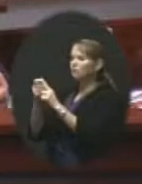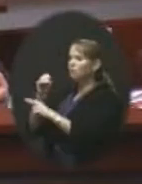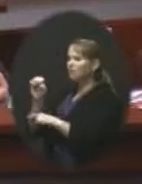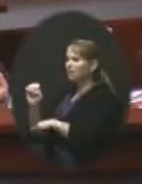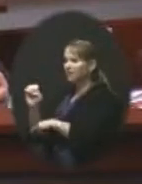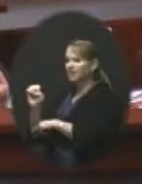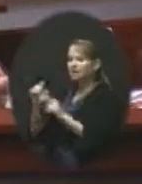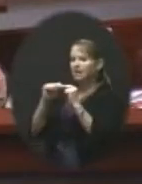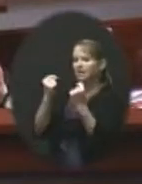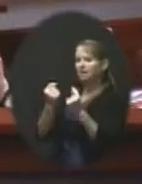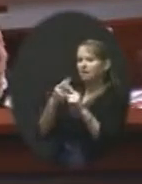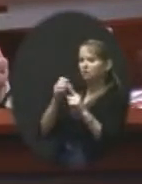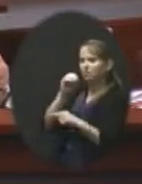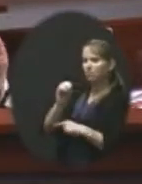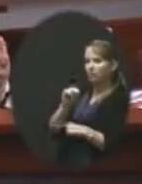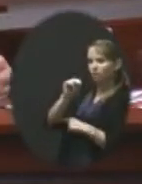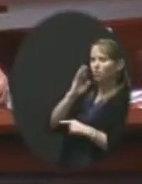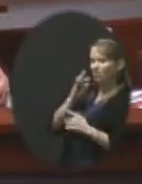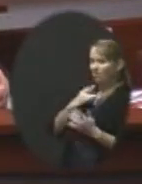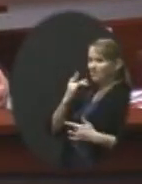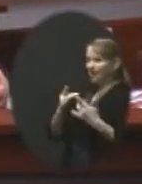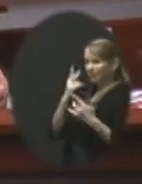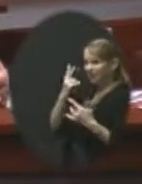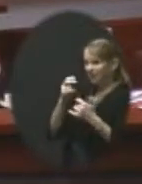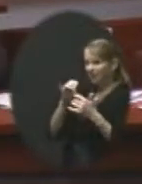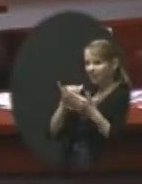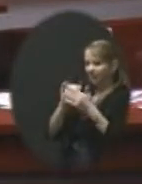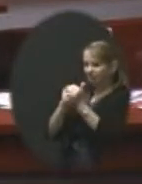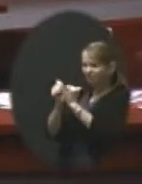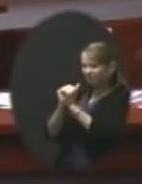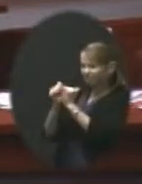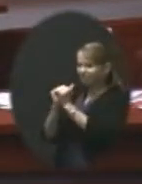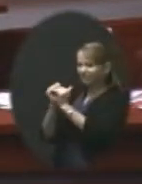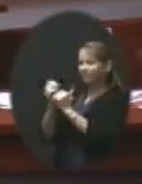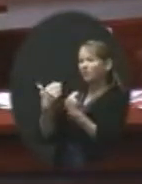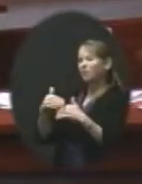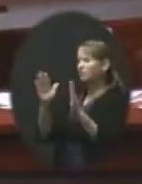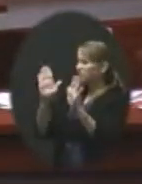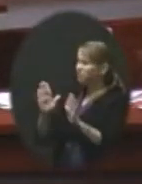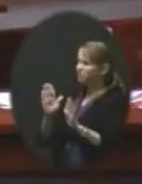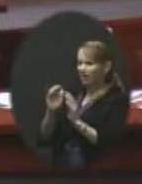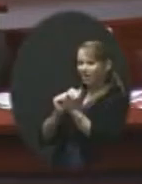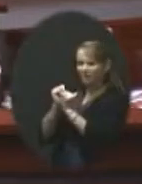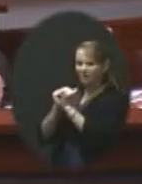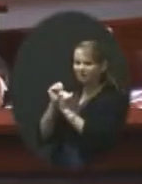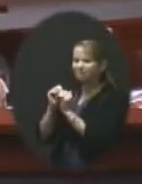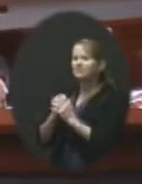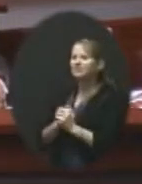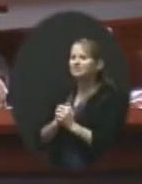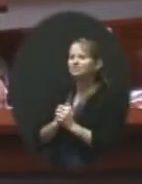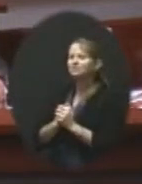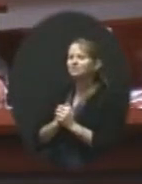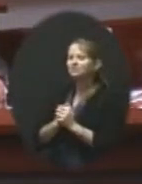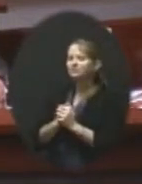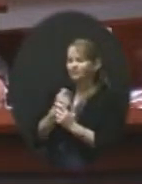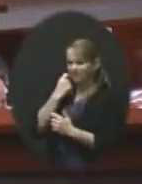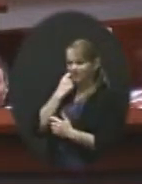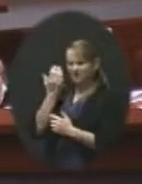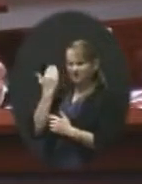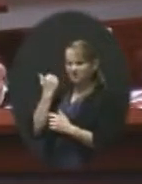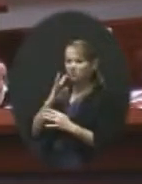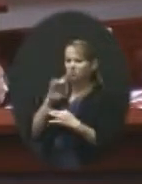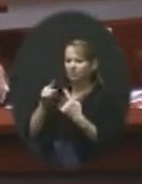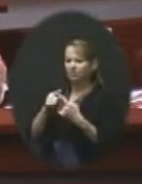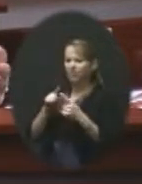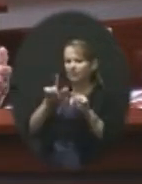So it will be exciting how that plays out. again, a great contest. We talked just a little bit earlier about the